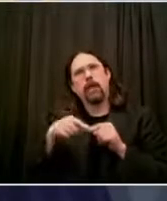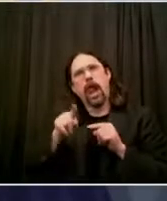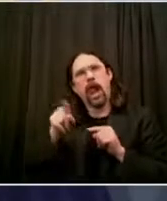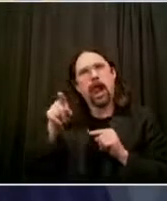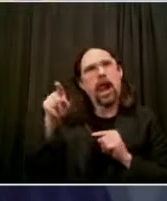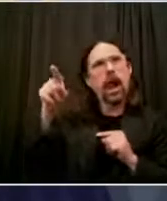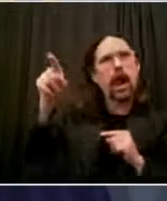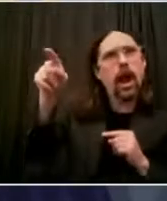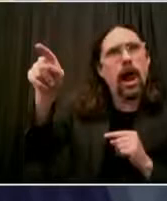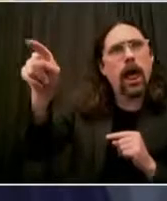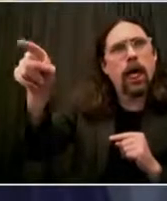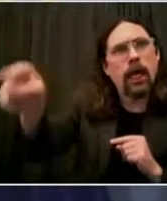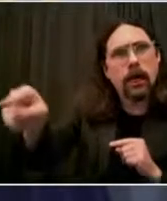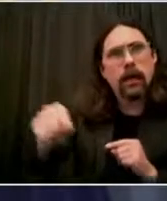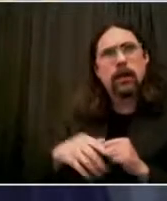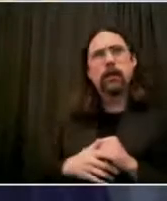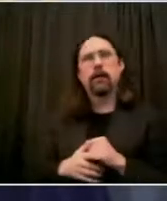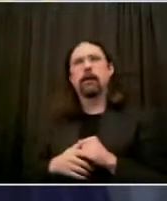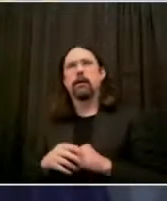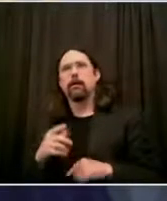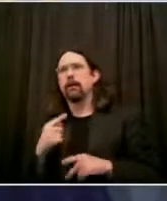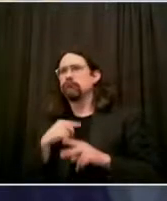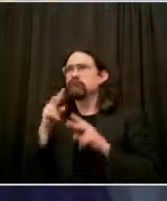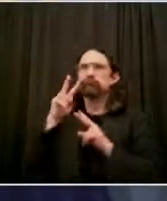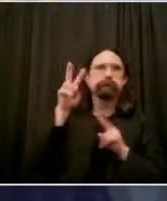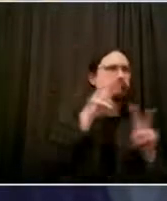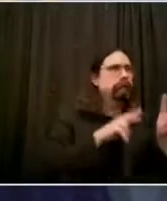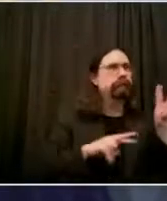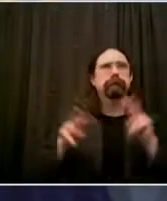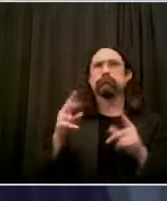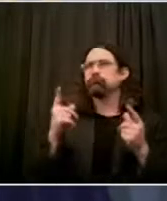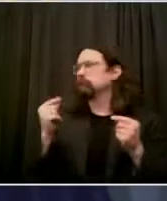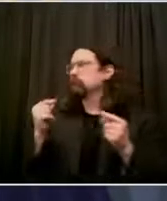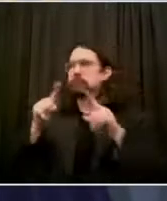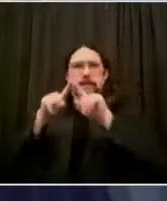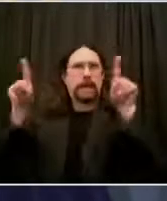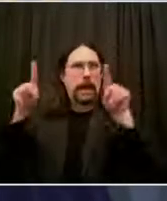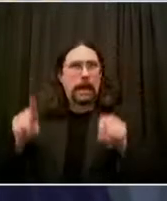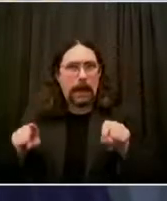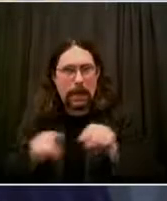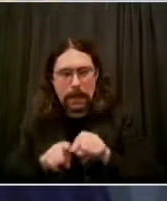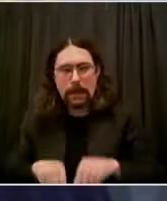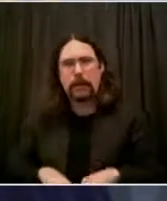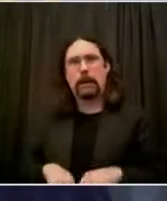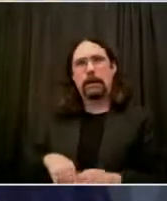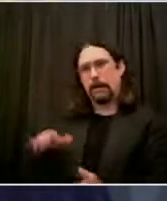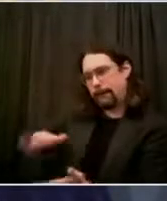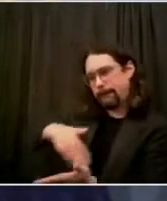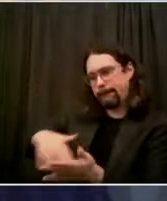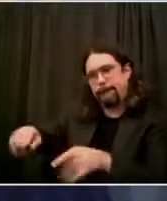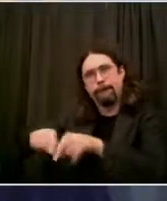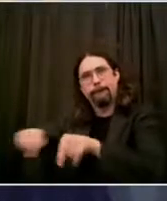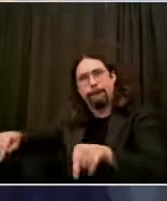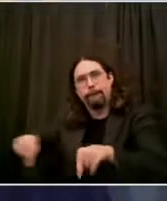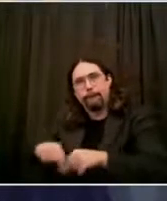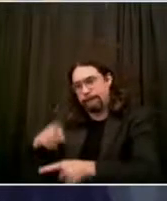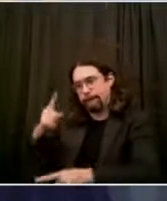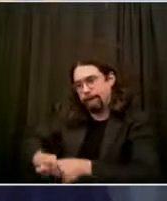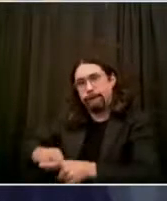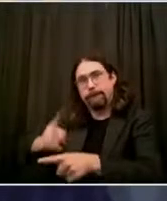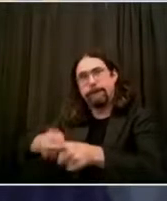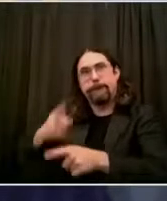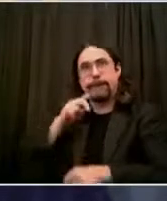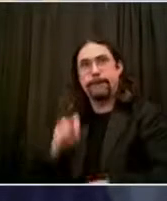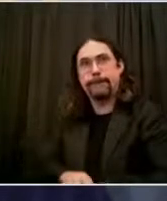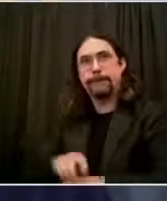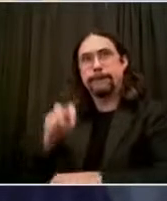station platforms and only one single platform controller, understandably so. Would I be correct in thinking